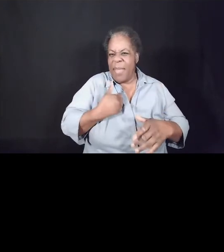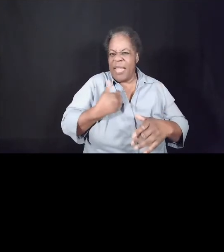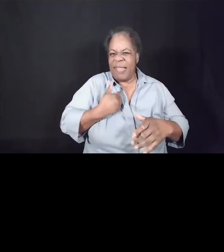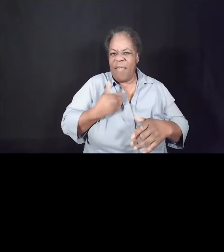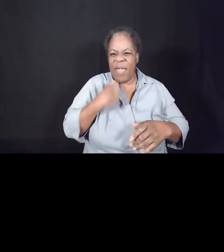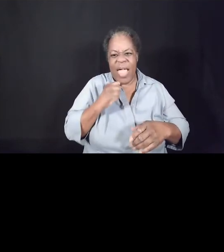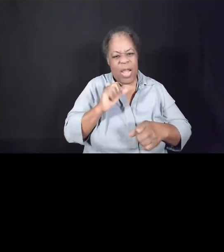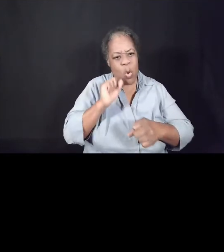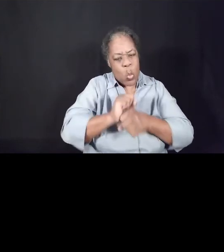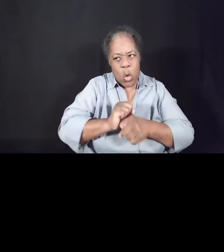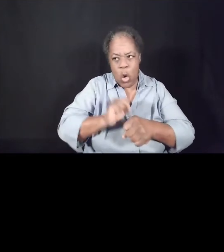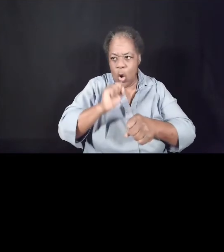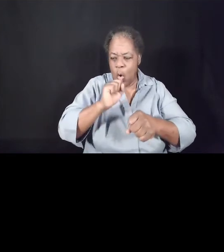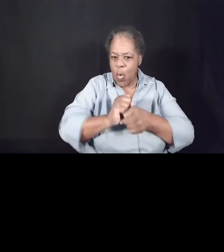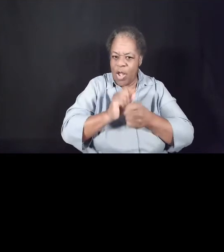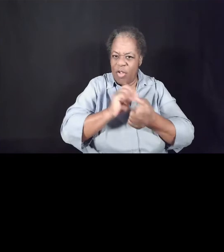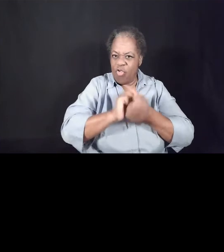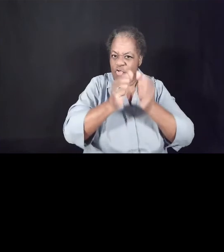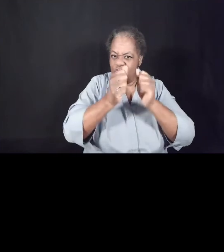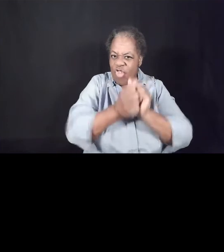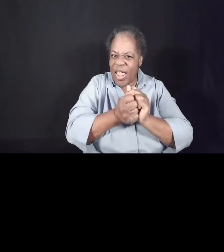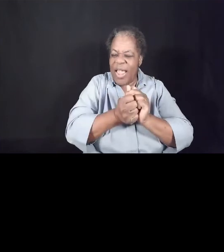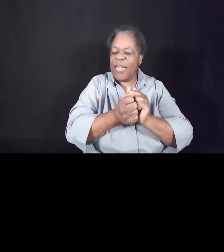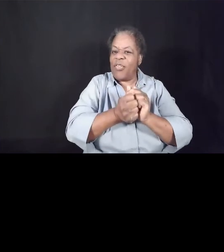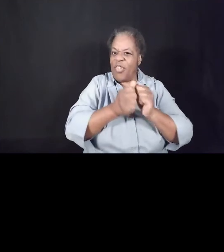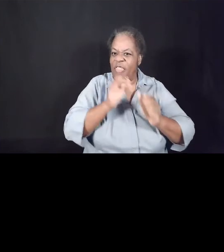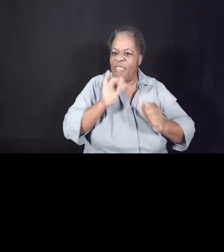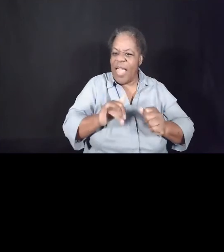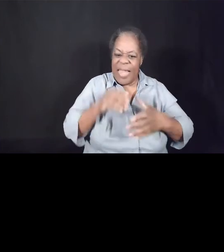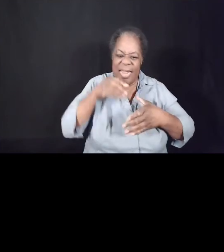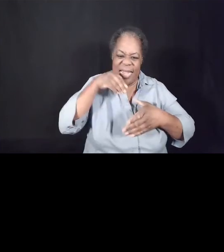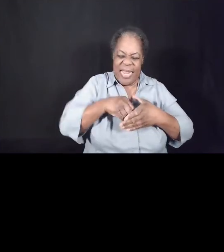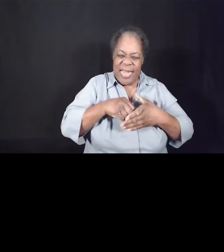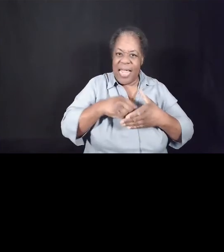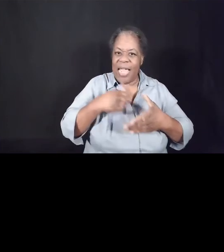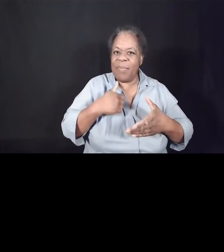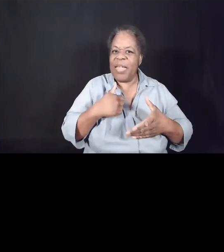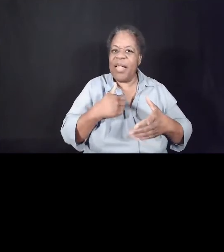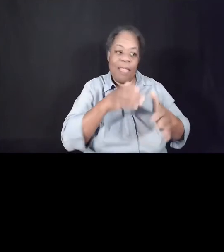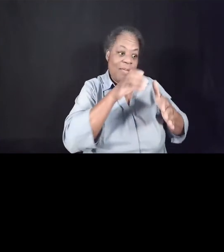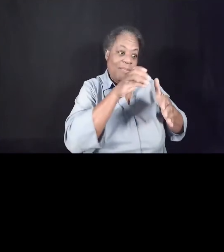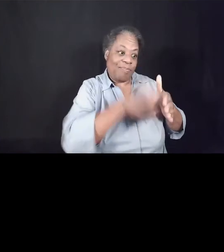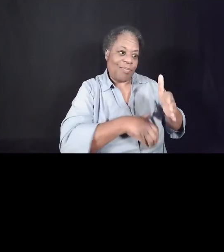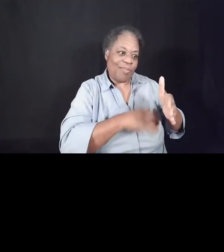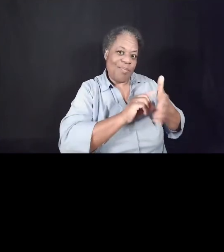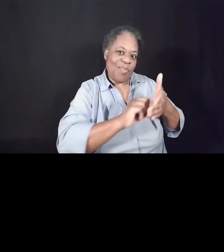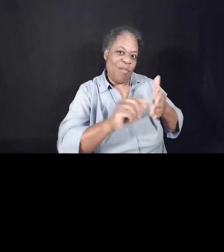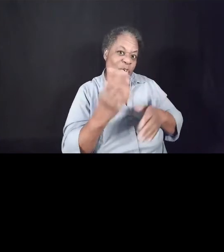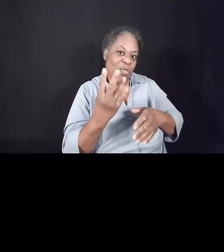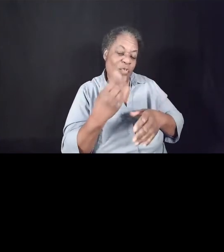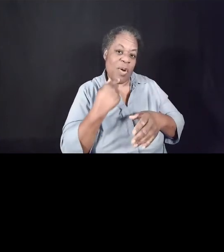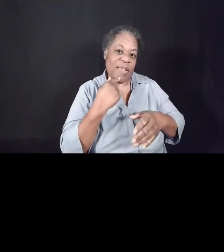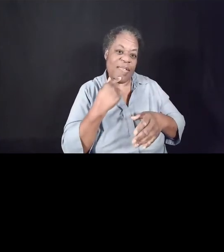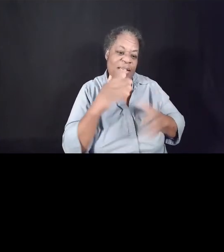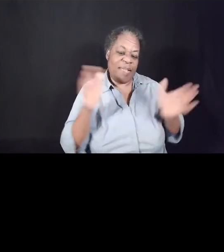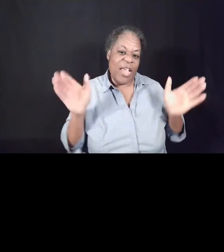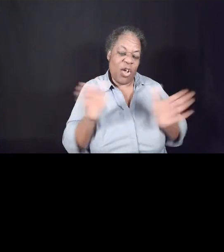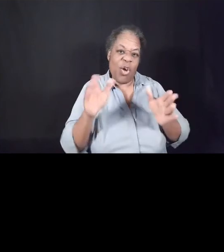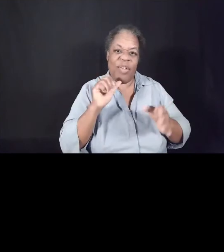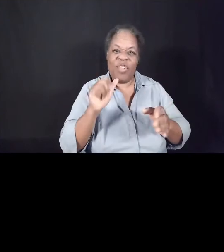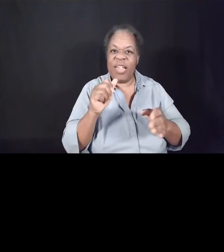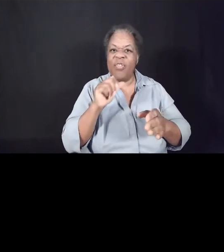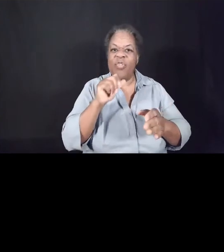in my faith. You know, the passage in verse four says it encourages us to not falter or lose heart.